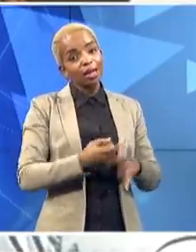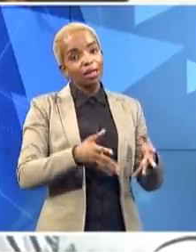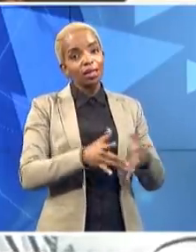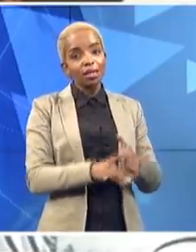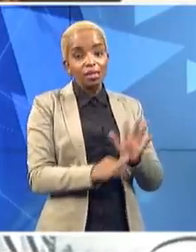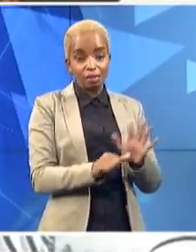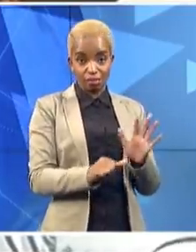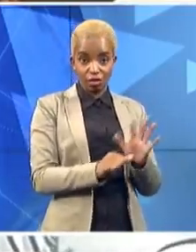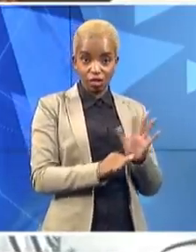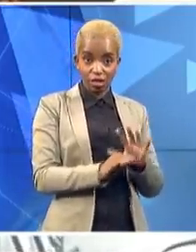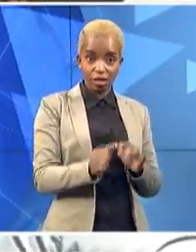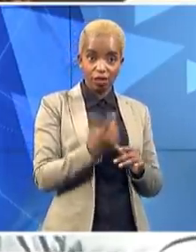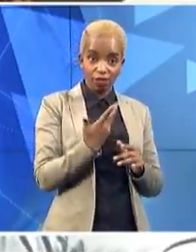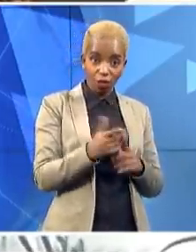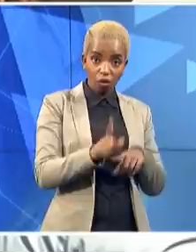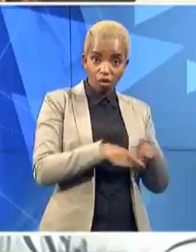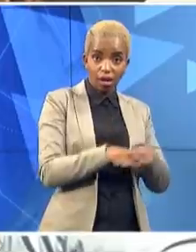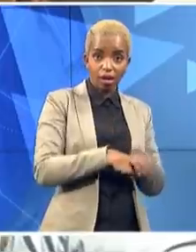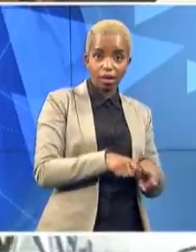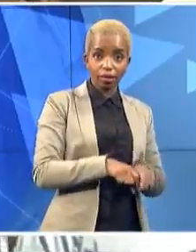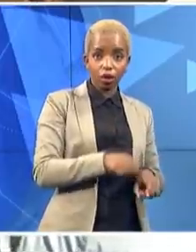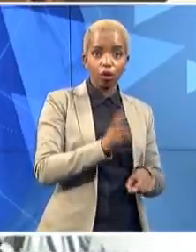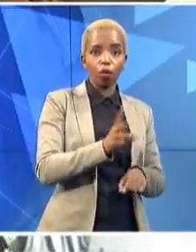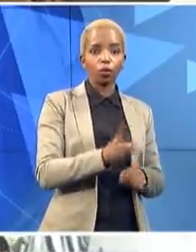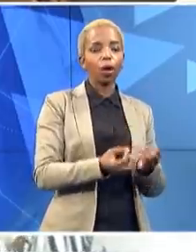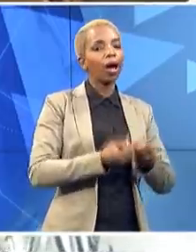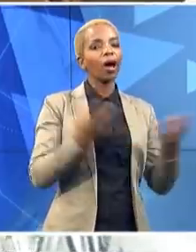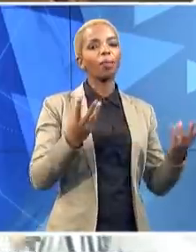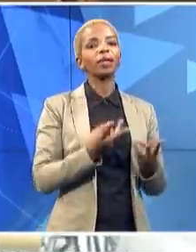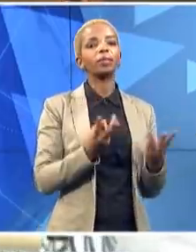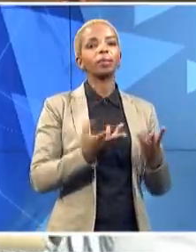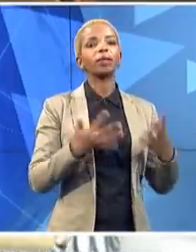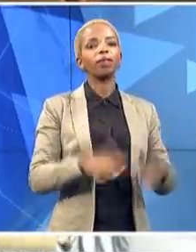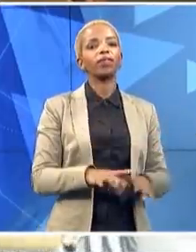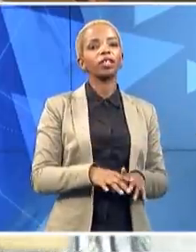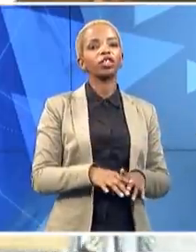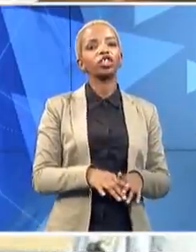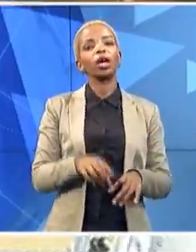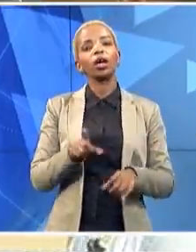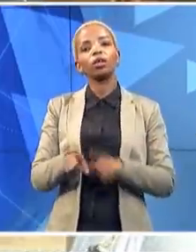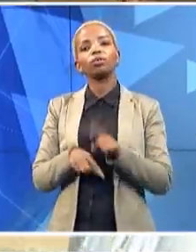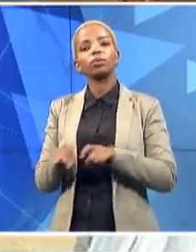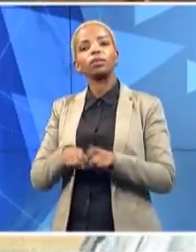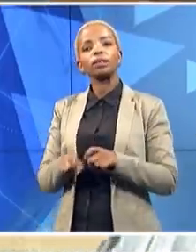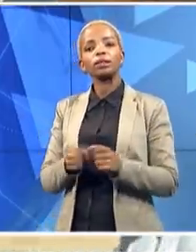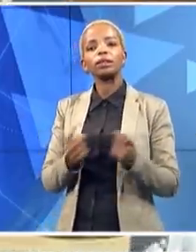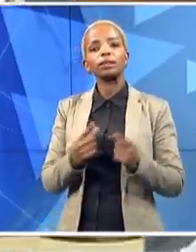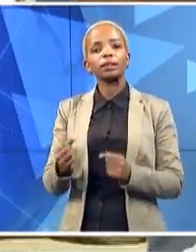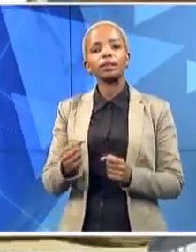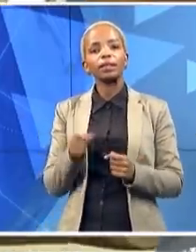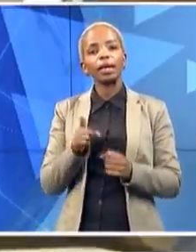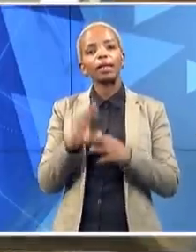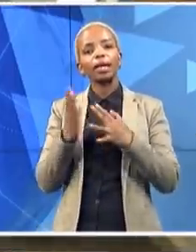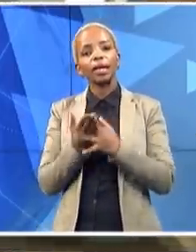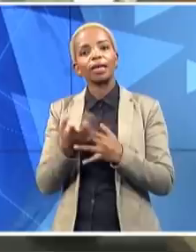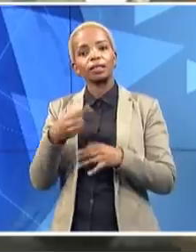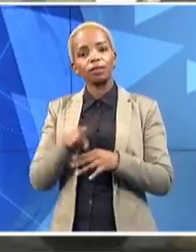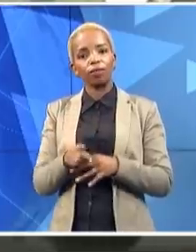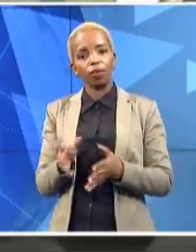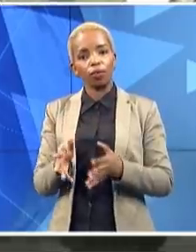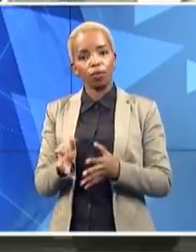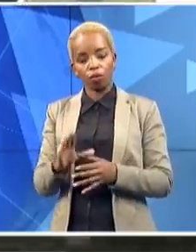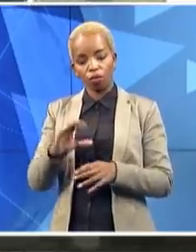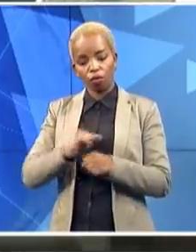how many people have you traced since we did get a case of a positive COVID-19 here in Khoja? Yeah, so I think up until now